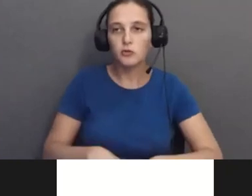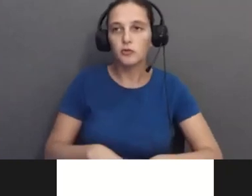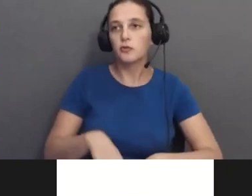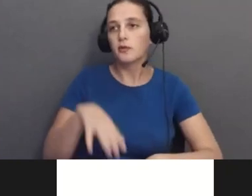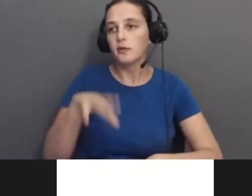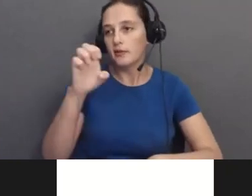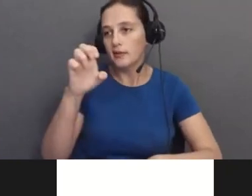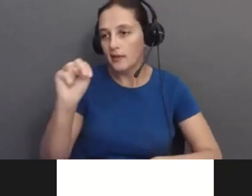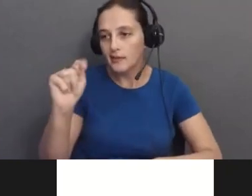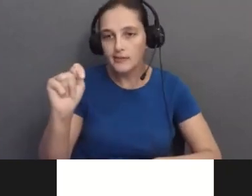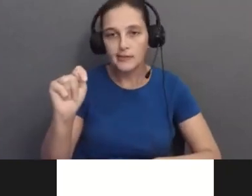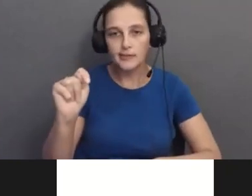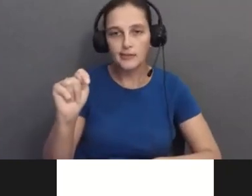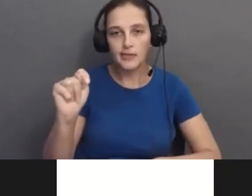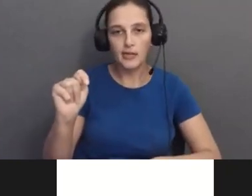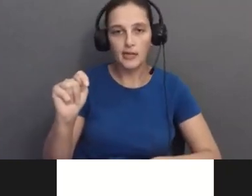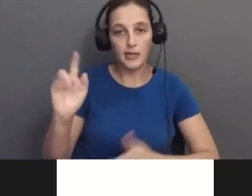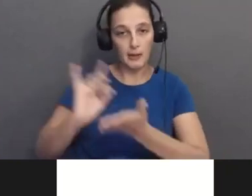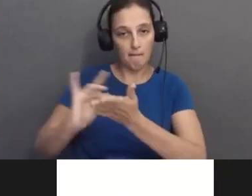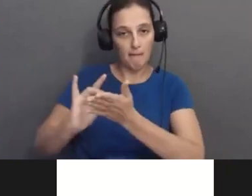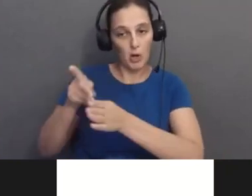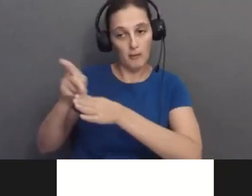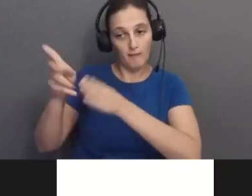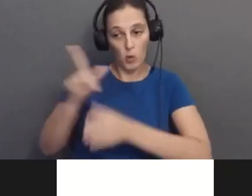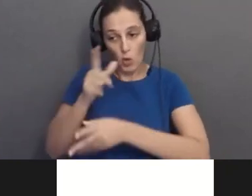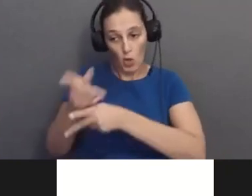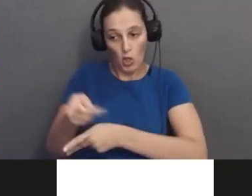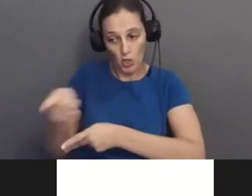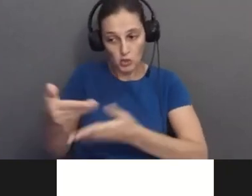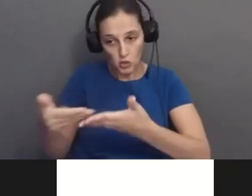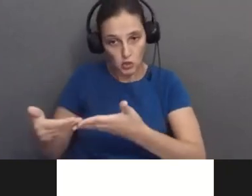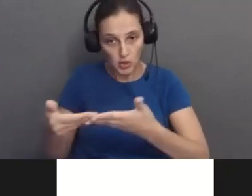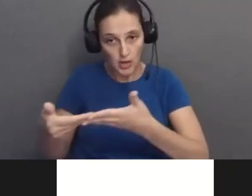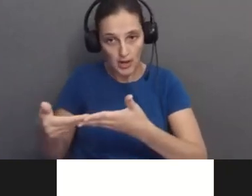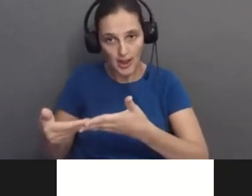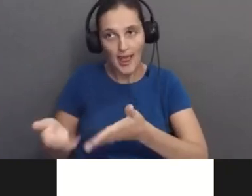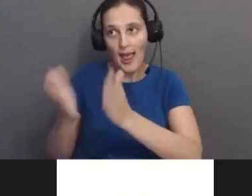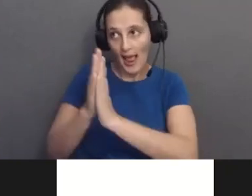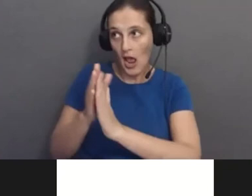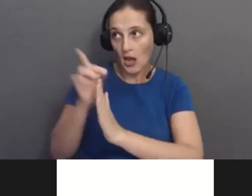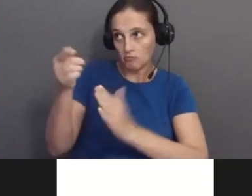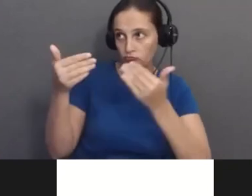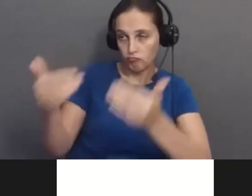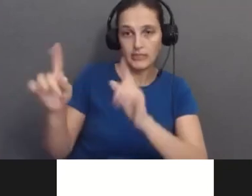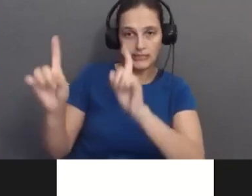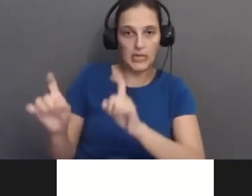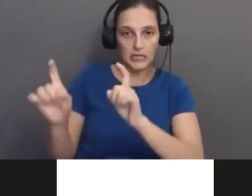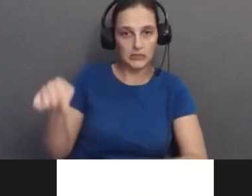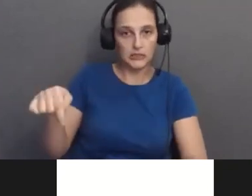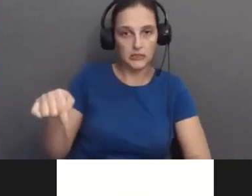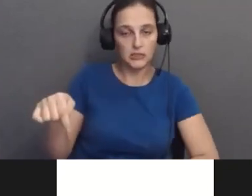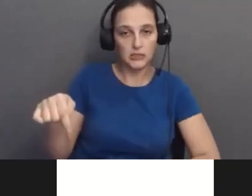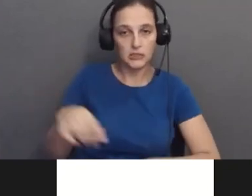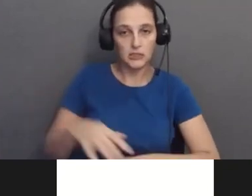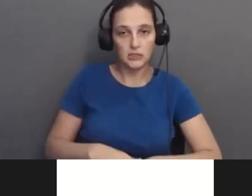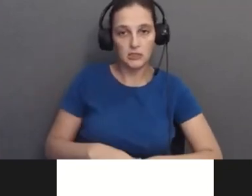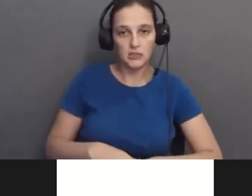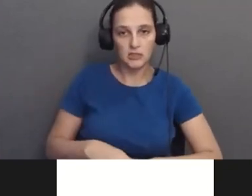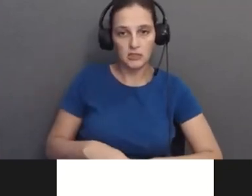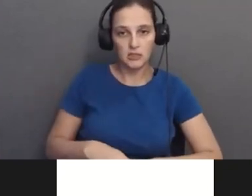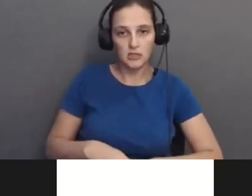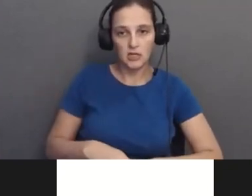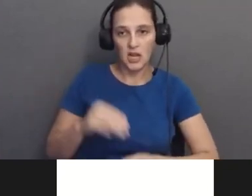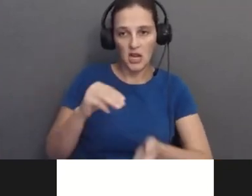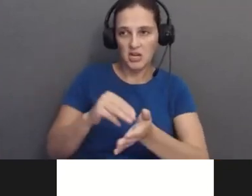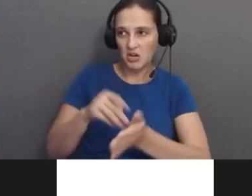whoever's seeing the child, I would ask for the testing. And, again, if you're getting a, you know, you're not getting the